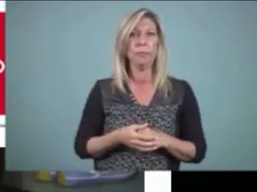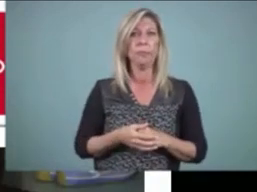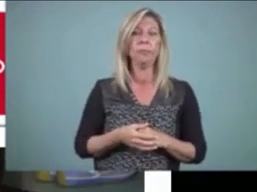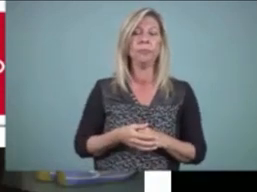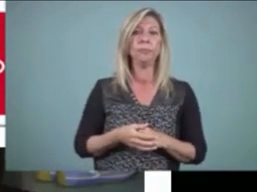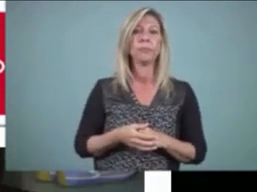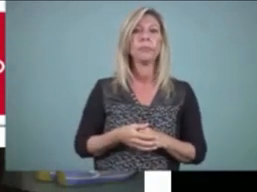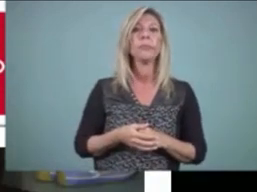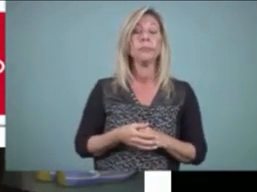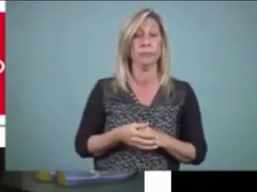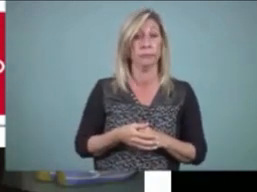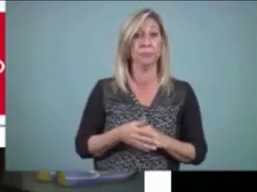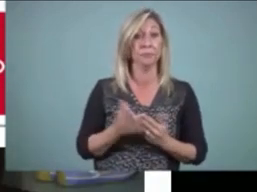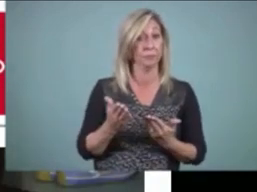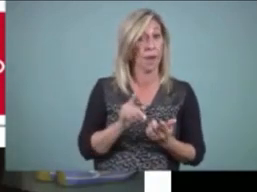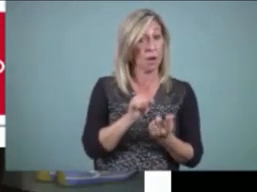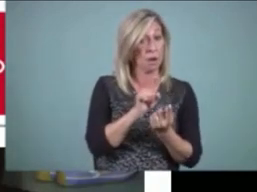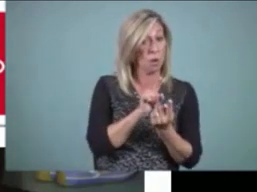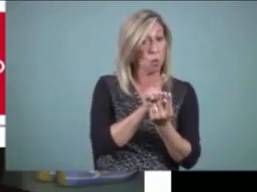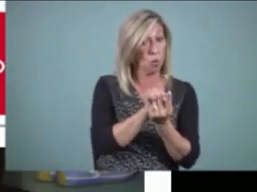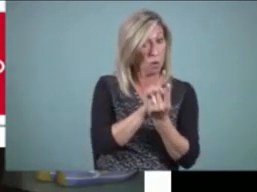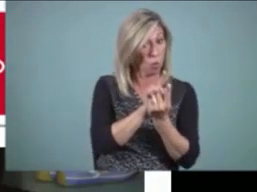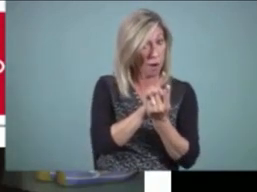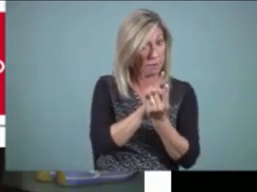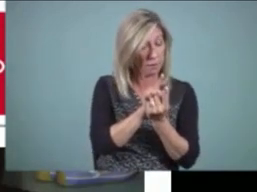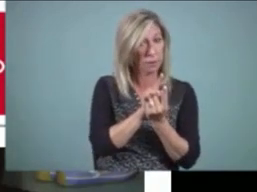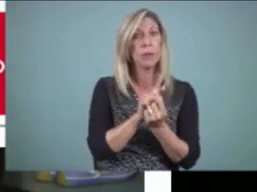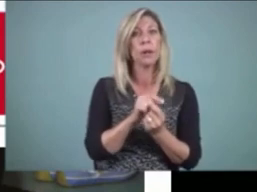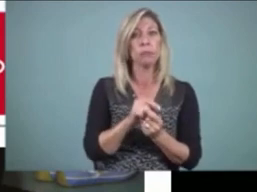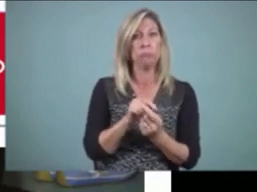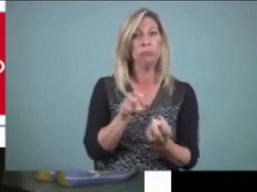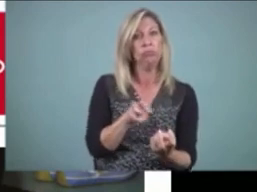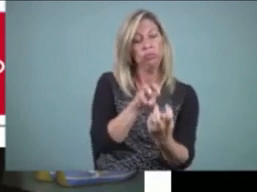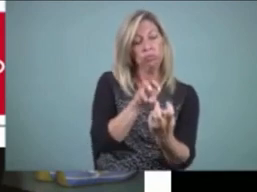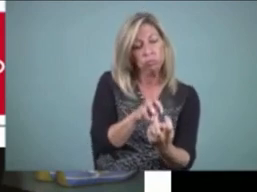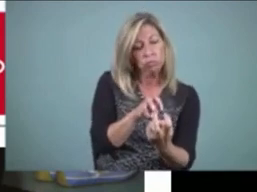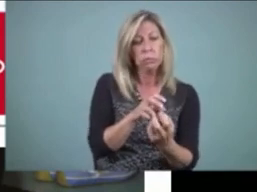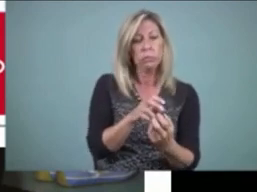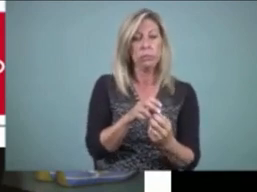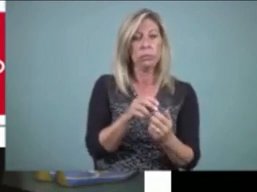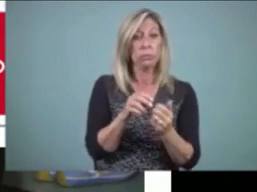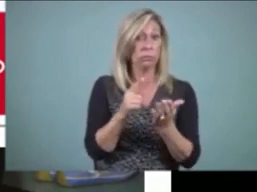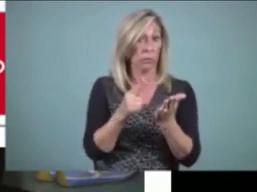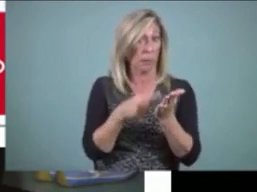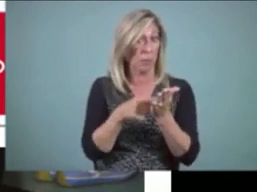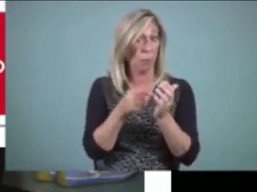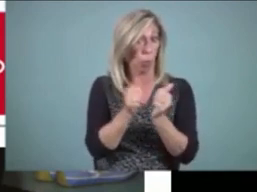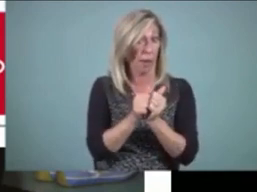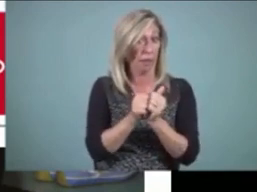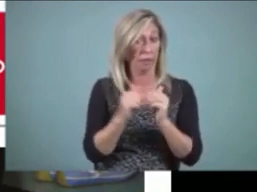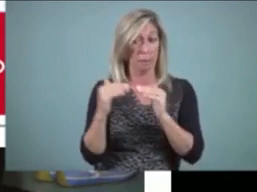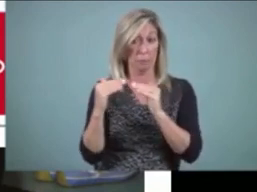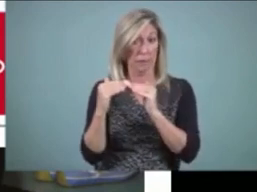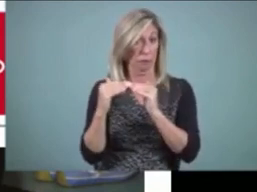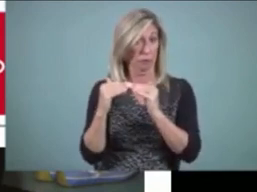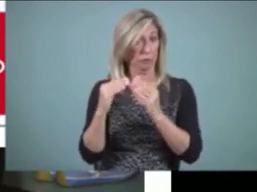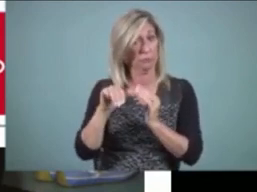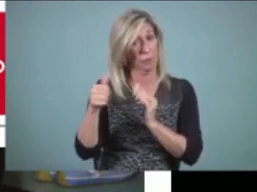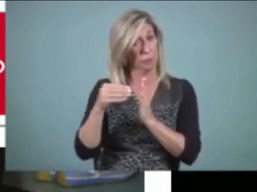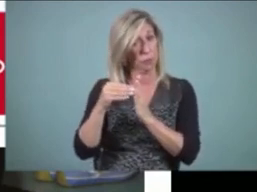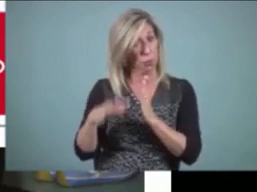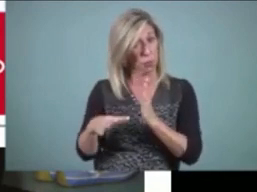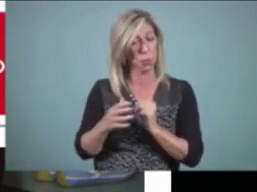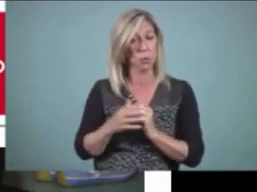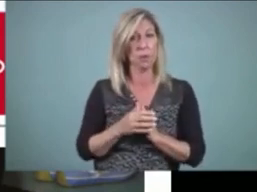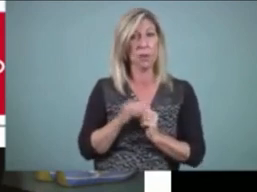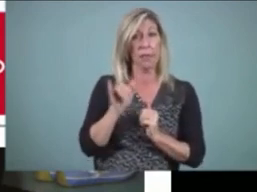One-on-one conferencing happens sometimes among the peers. So these are two deaf students. One of them